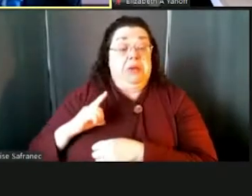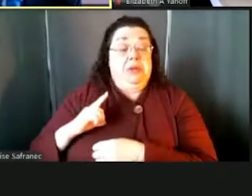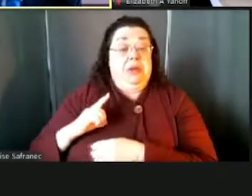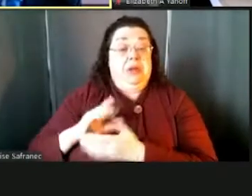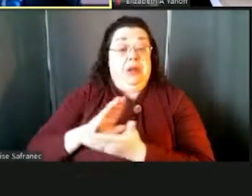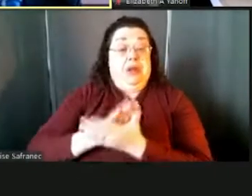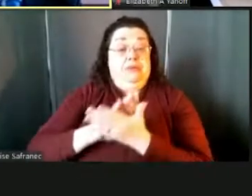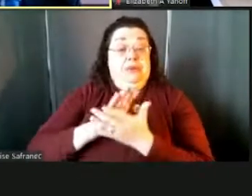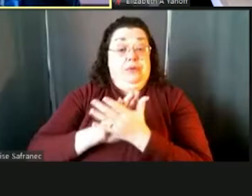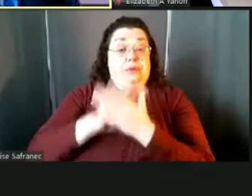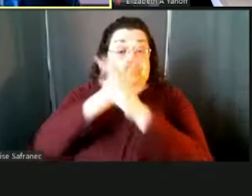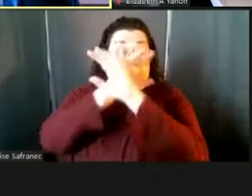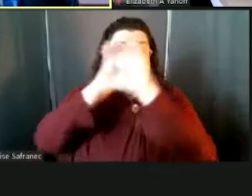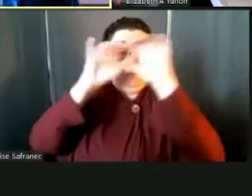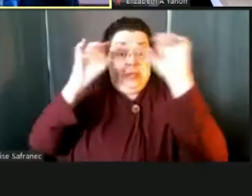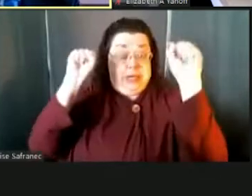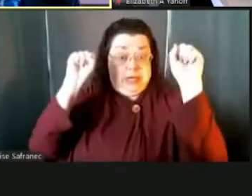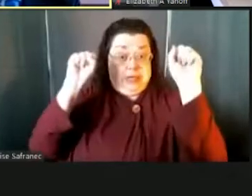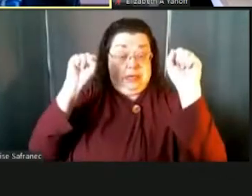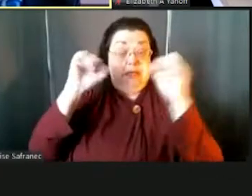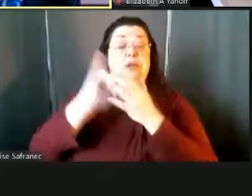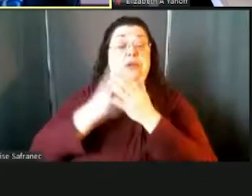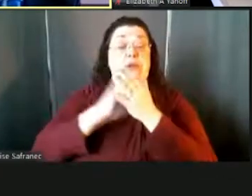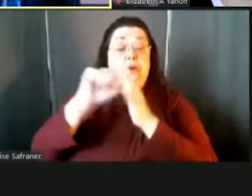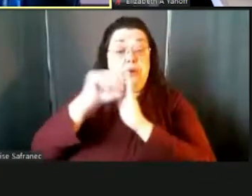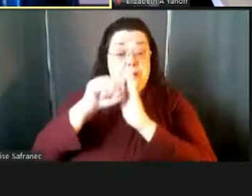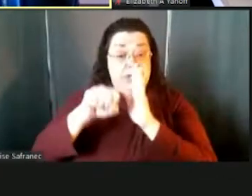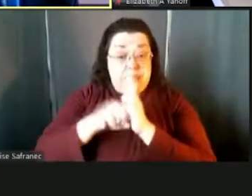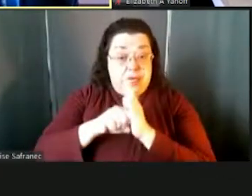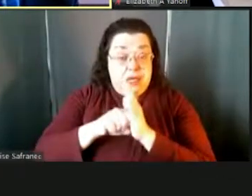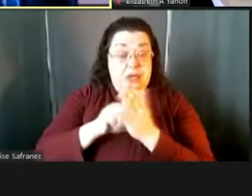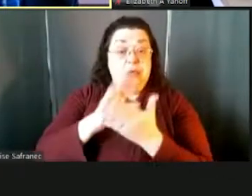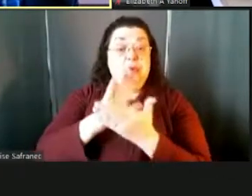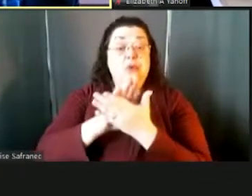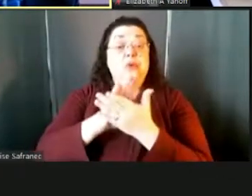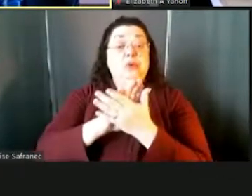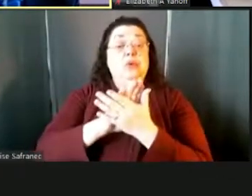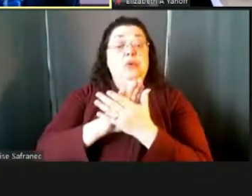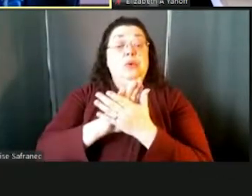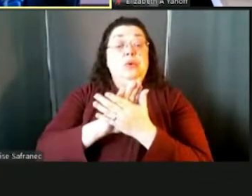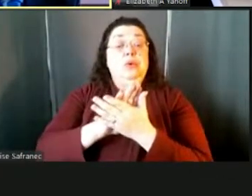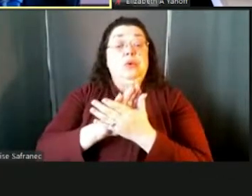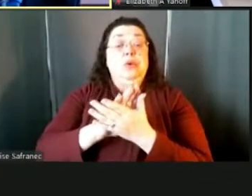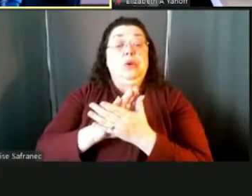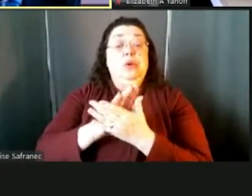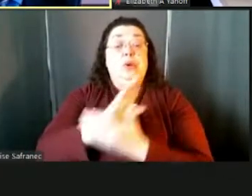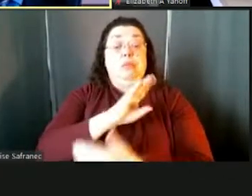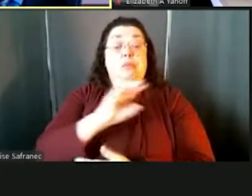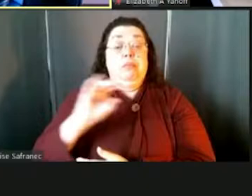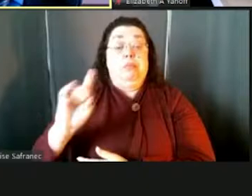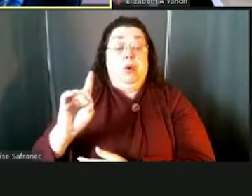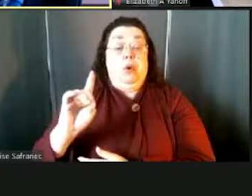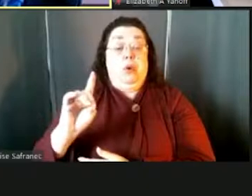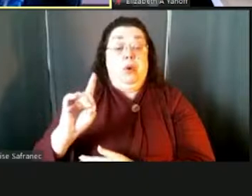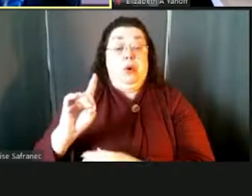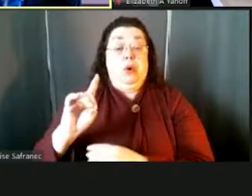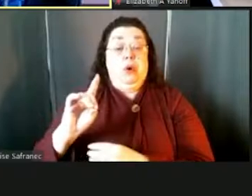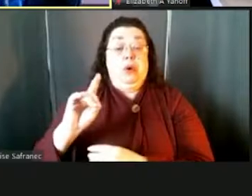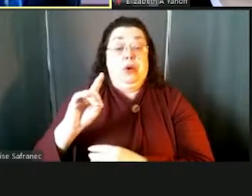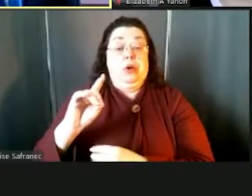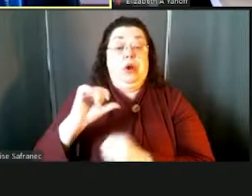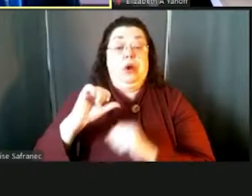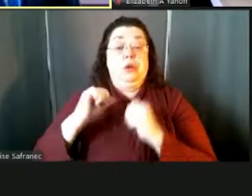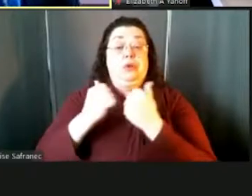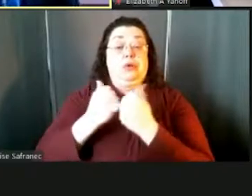a resource for us. There's the New York state school boards association that provides information for our boards. Uh, we all have